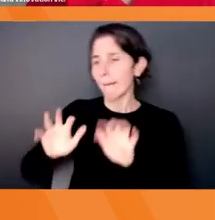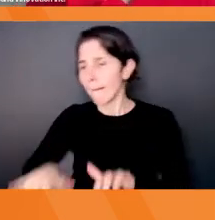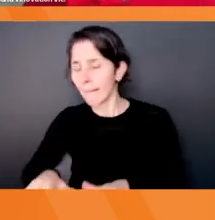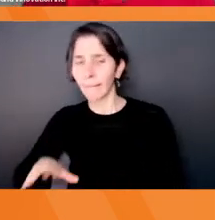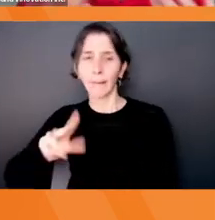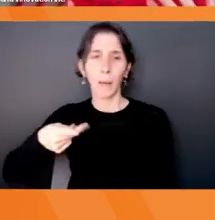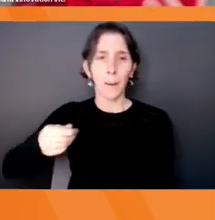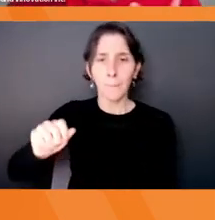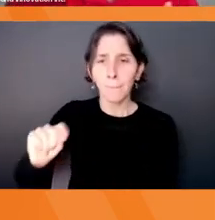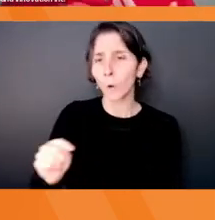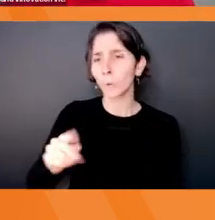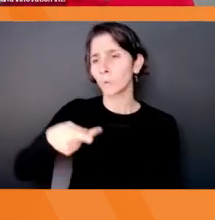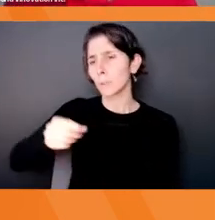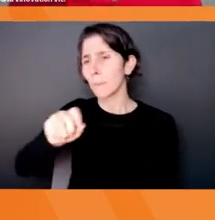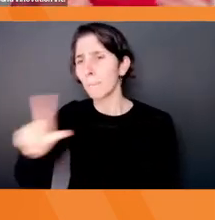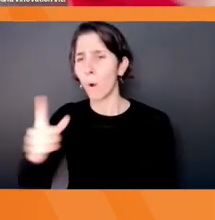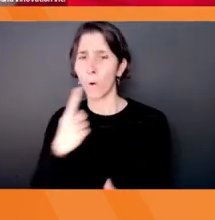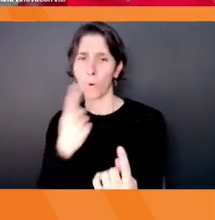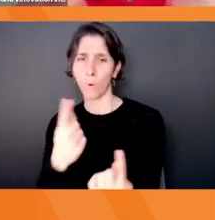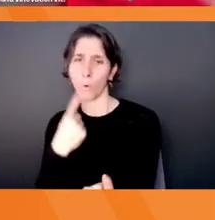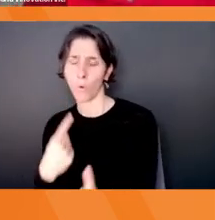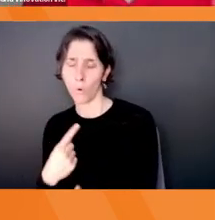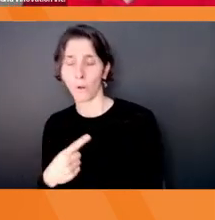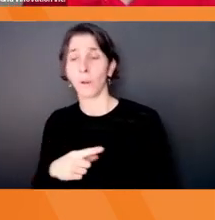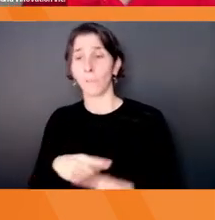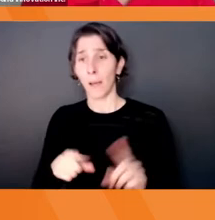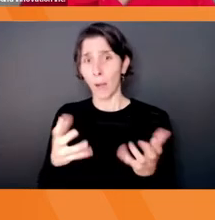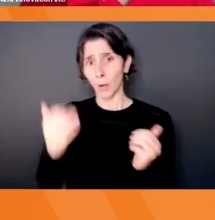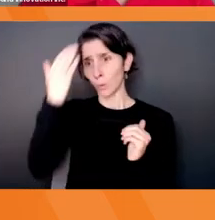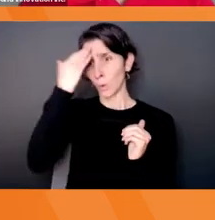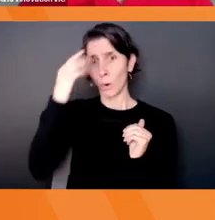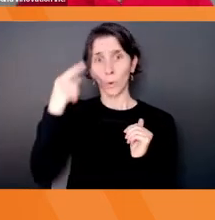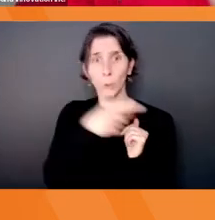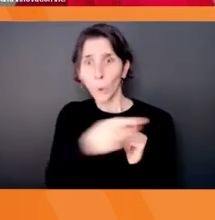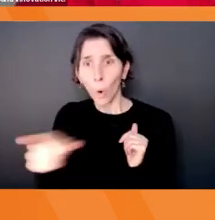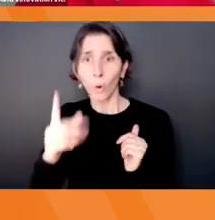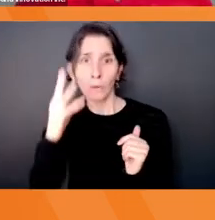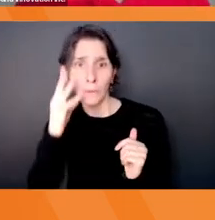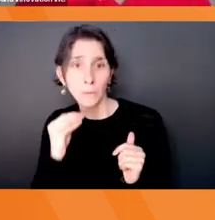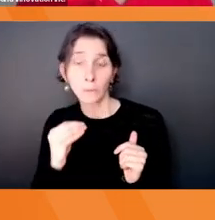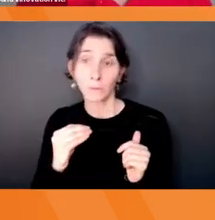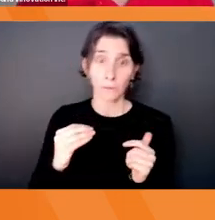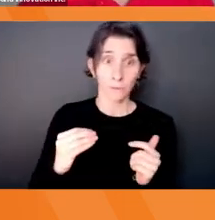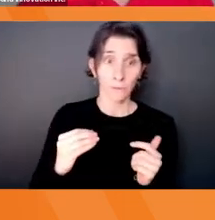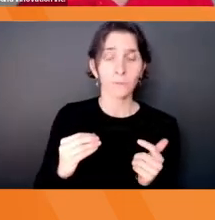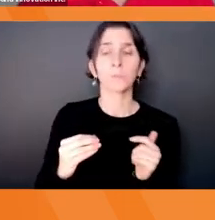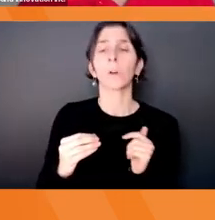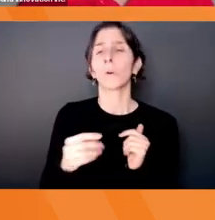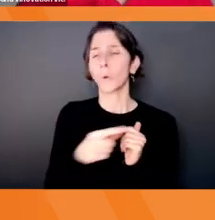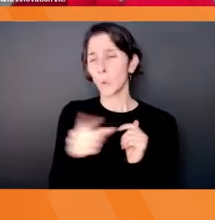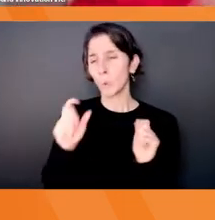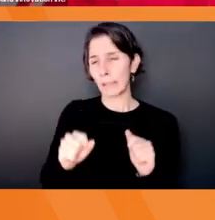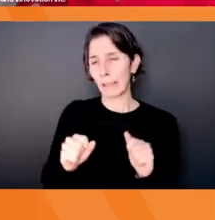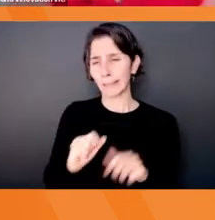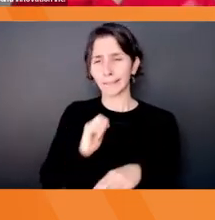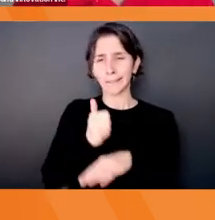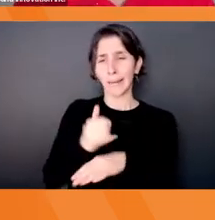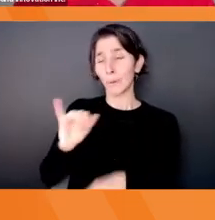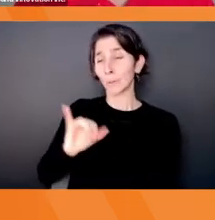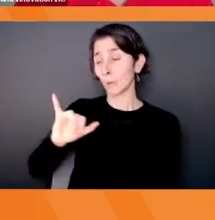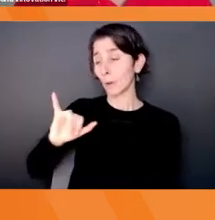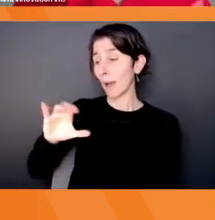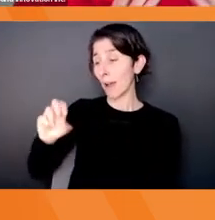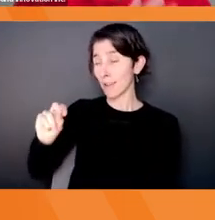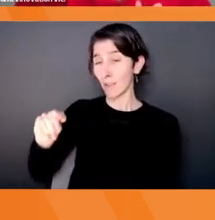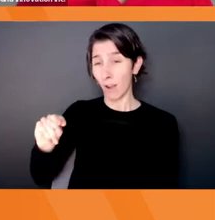some polls, but I'd love to know from you how this is tracking. So please do engage. There'll be little icons on the screen that'll kind of sort of show you what